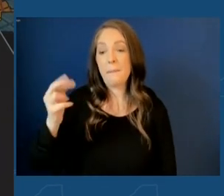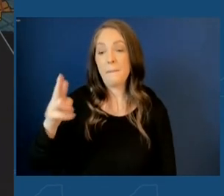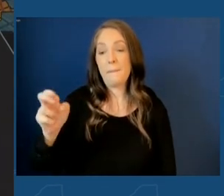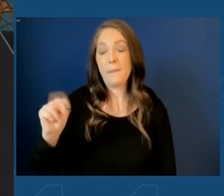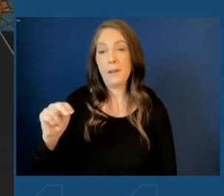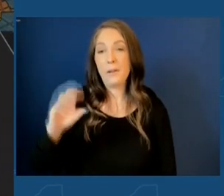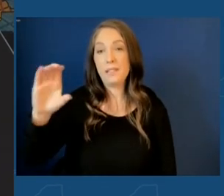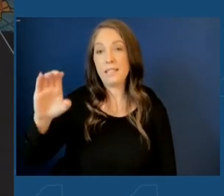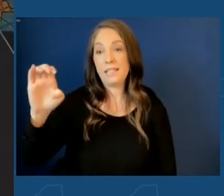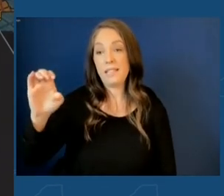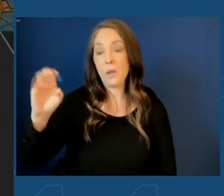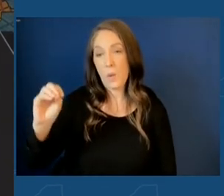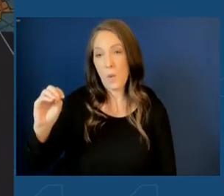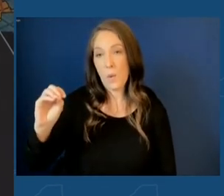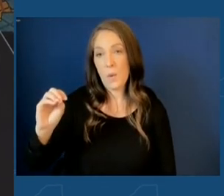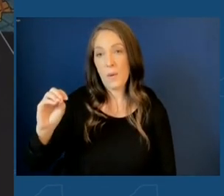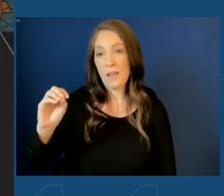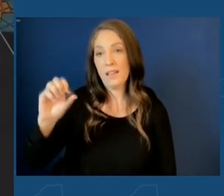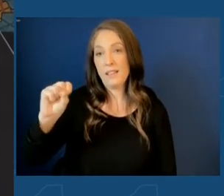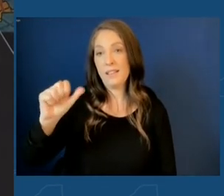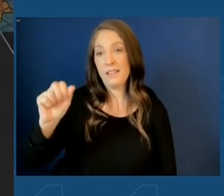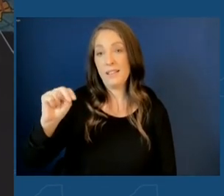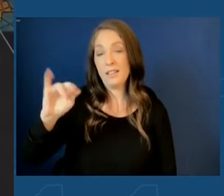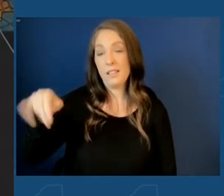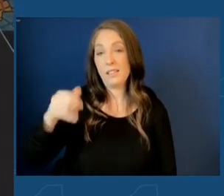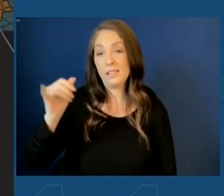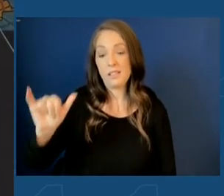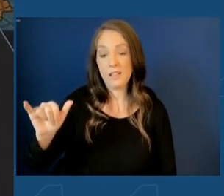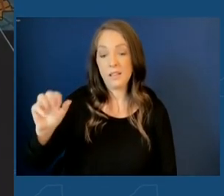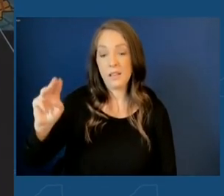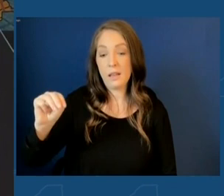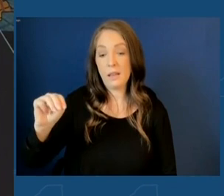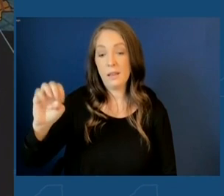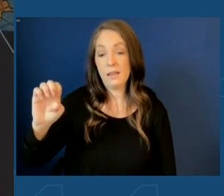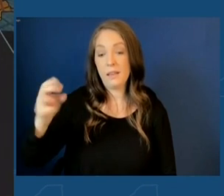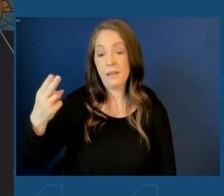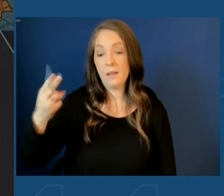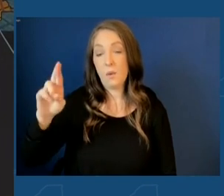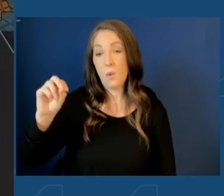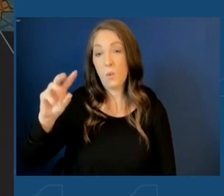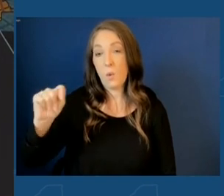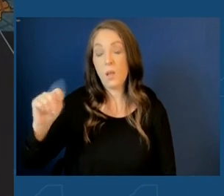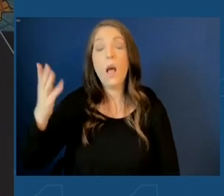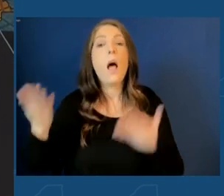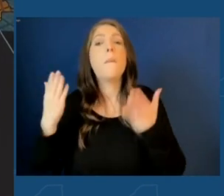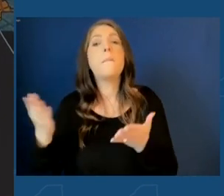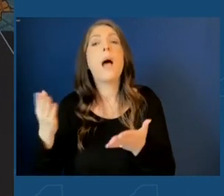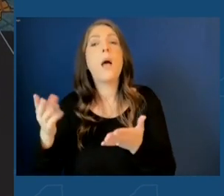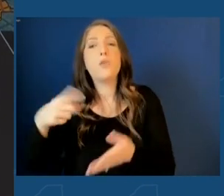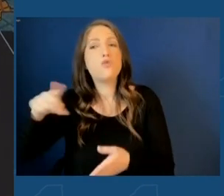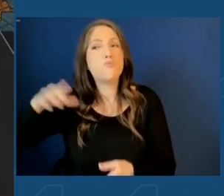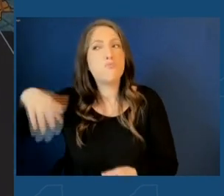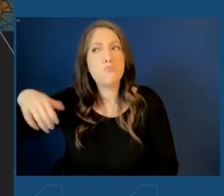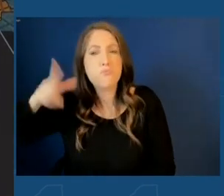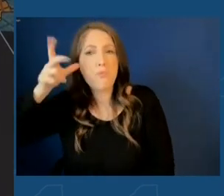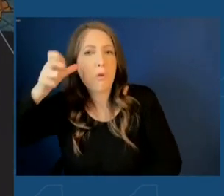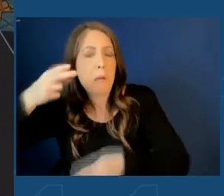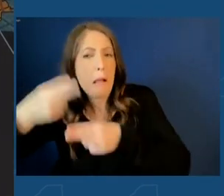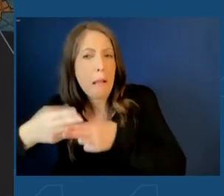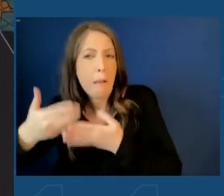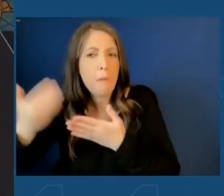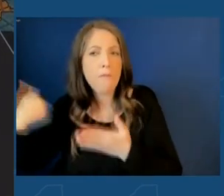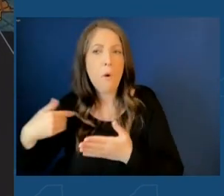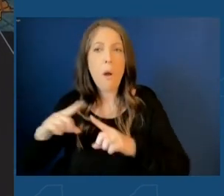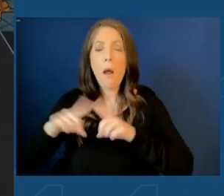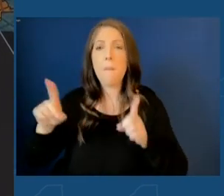Sanjay Mehrotra. Now, this may be a new name for many of you here in Central New York, but given the positive